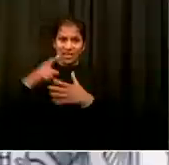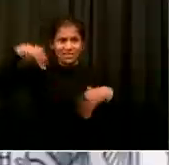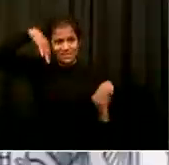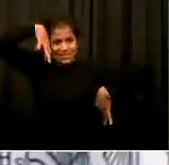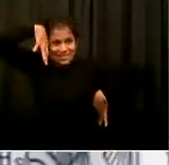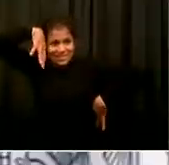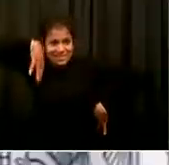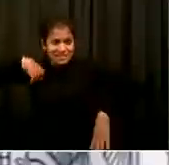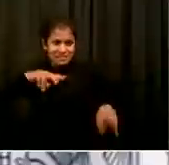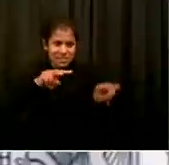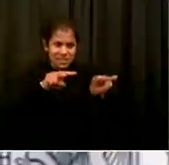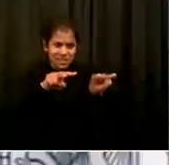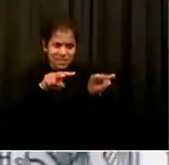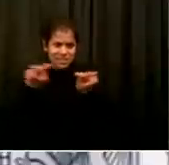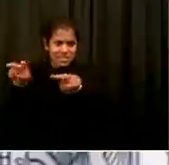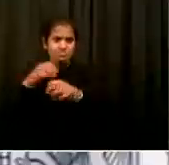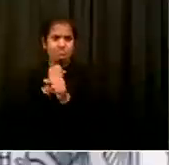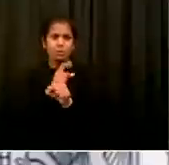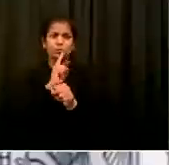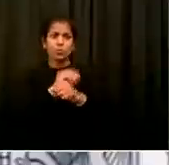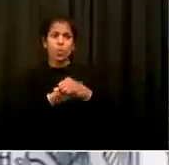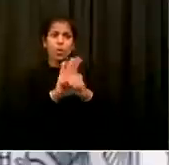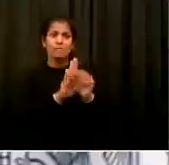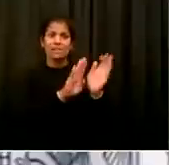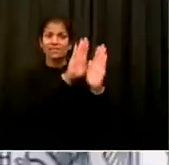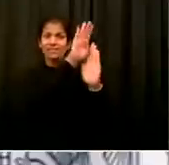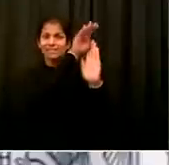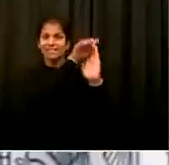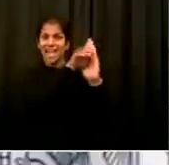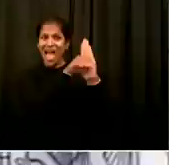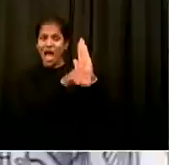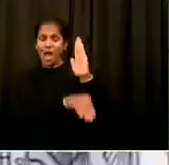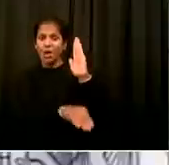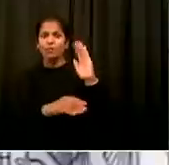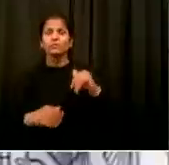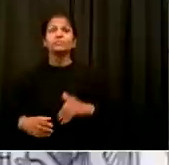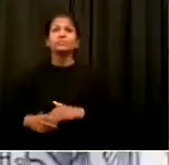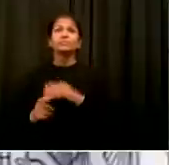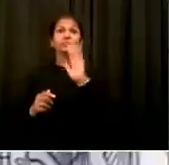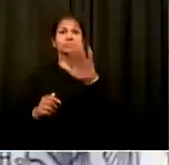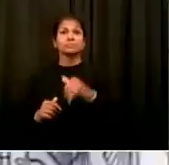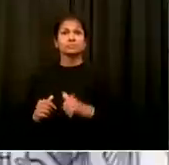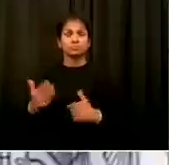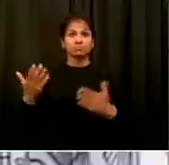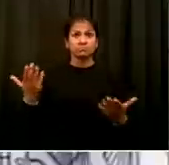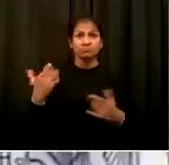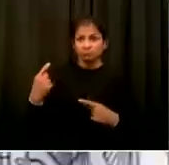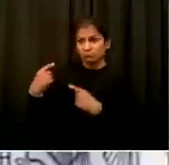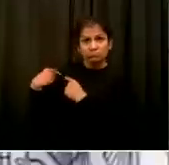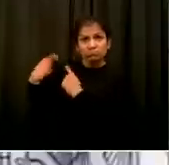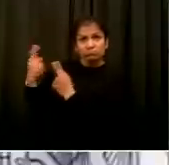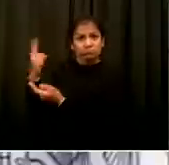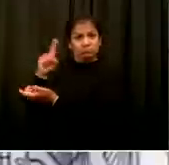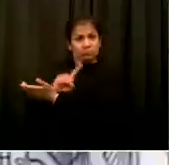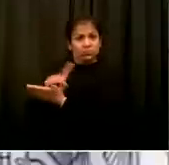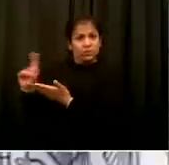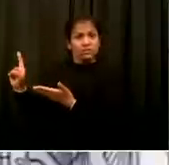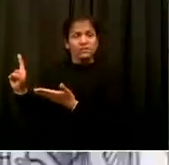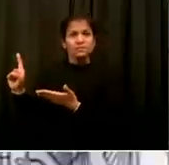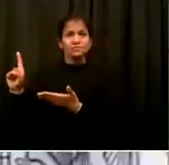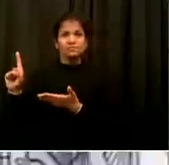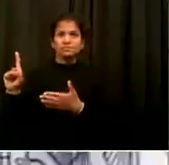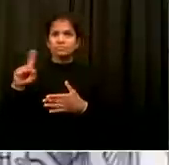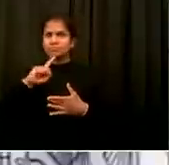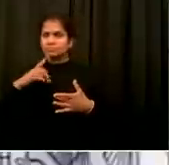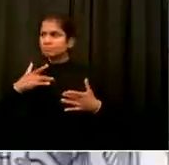We do see, again, today's results indicate some leveling off, some improvement, and